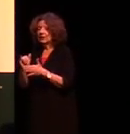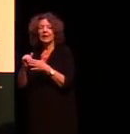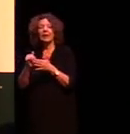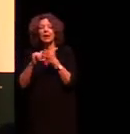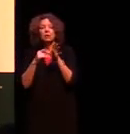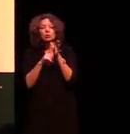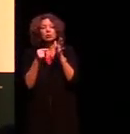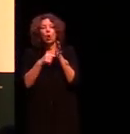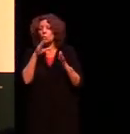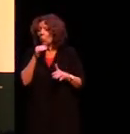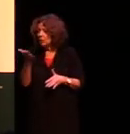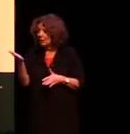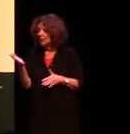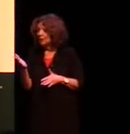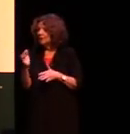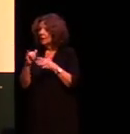Beg your pardon?